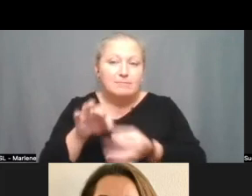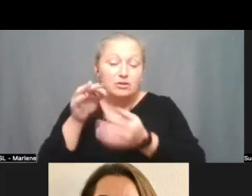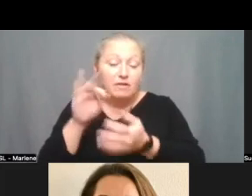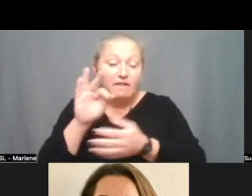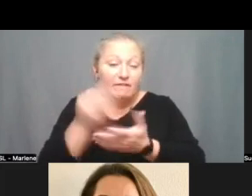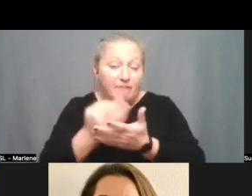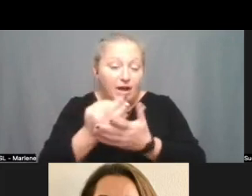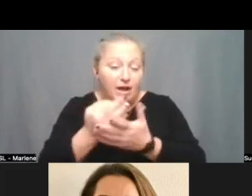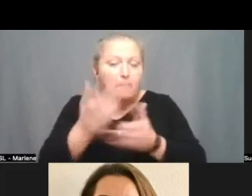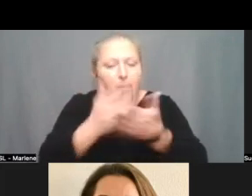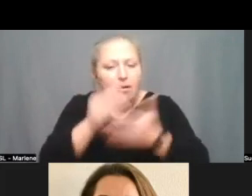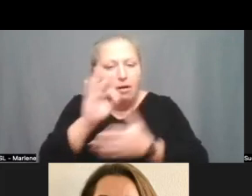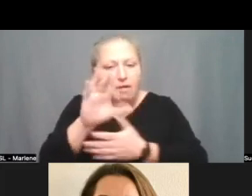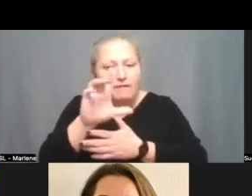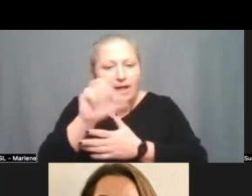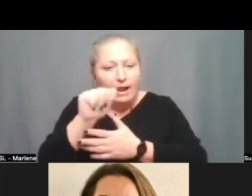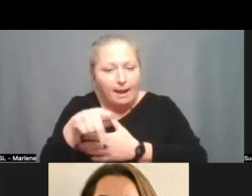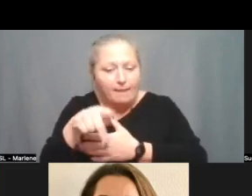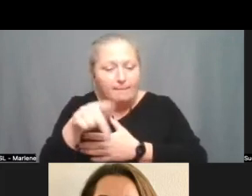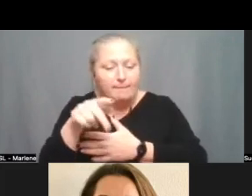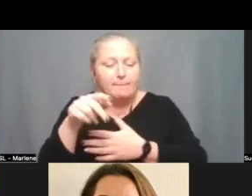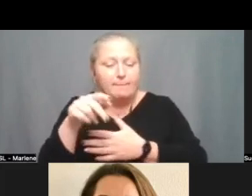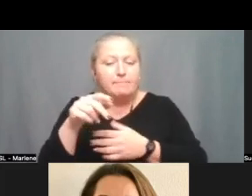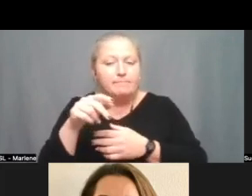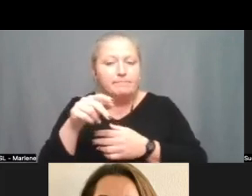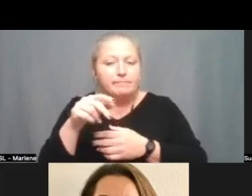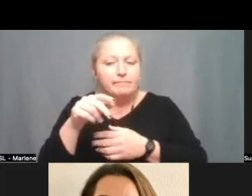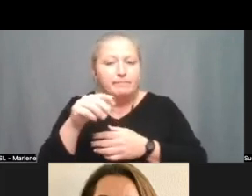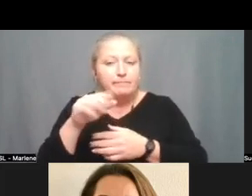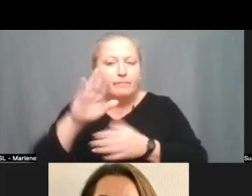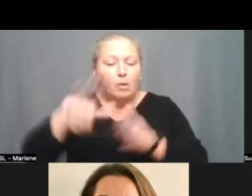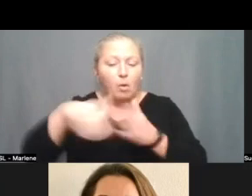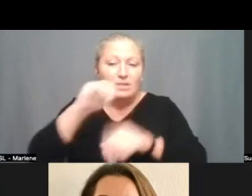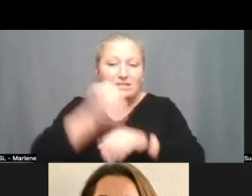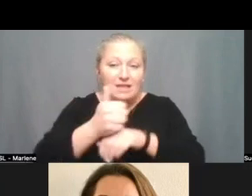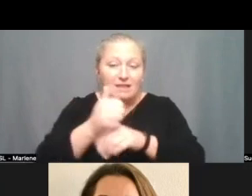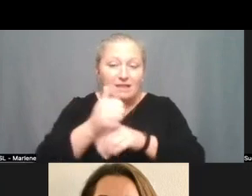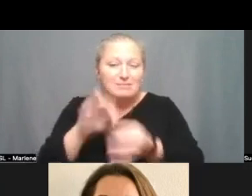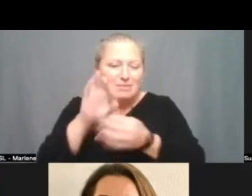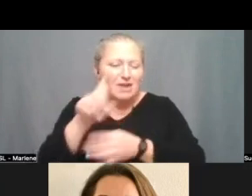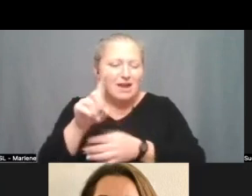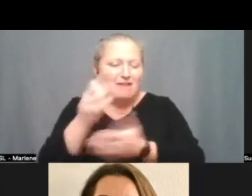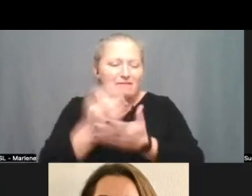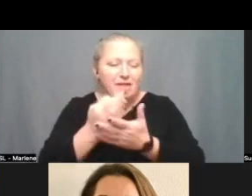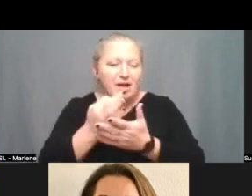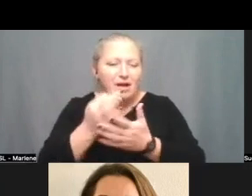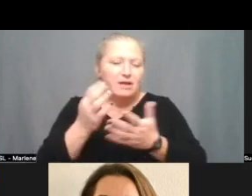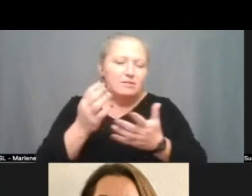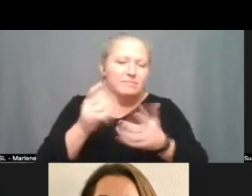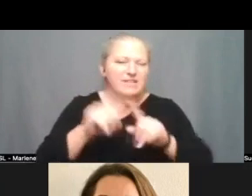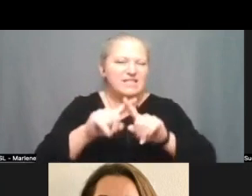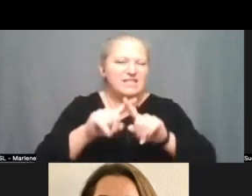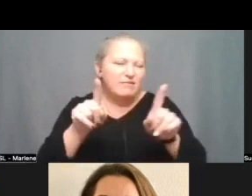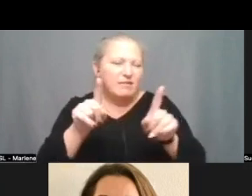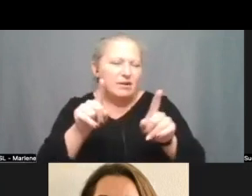um we've got the whole set of special ed funds as a as kind of a different source of funds